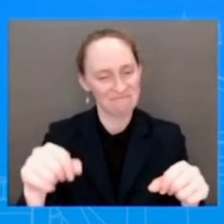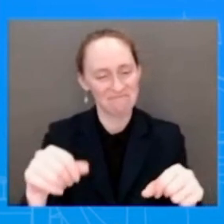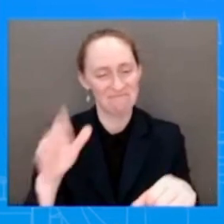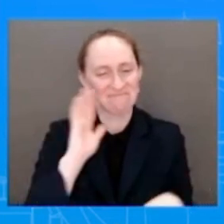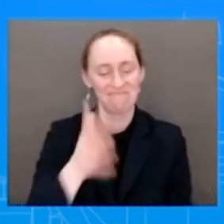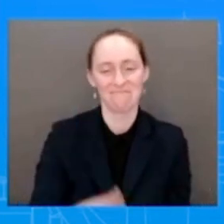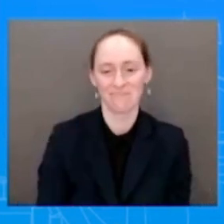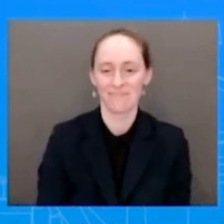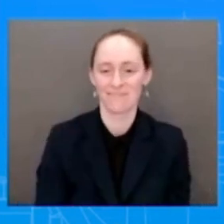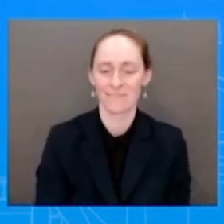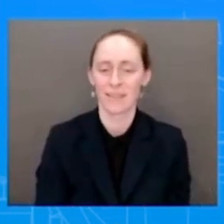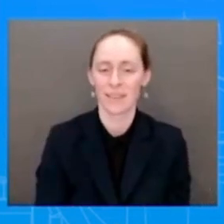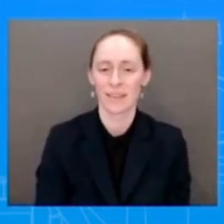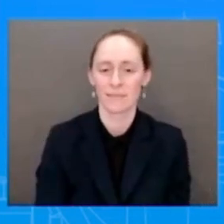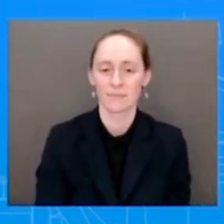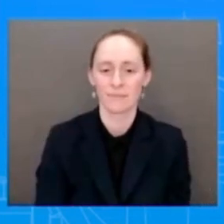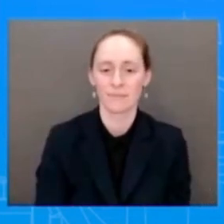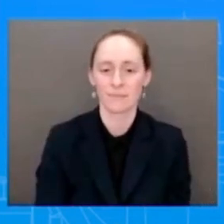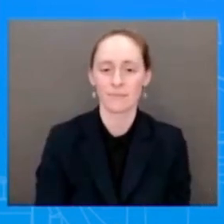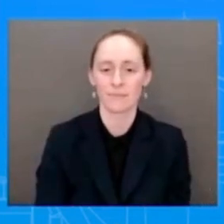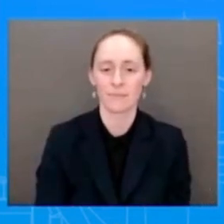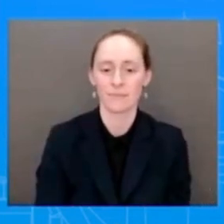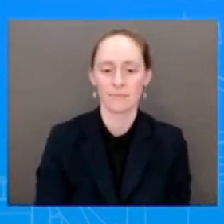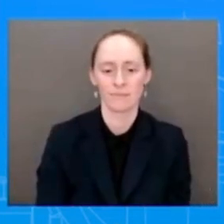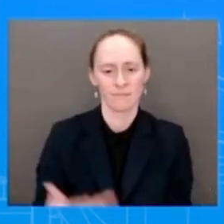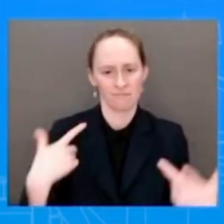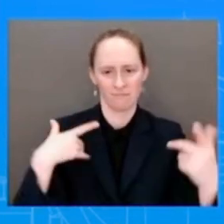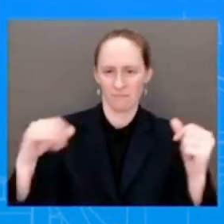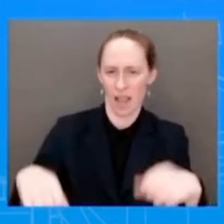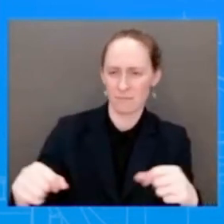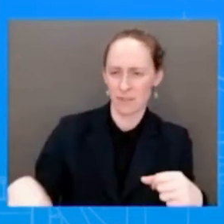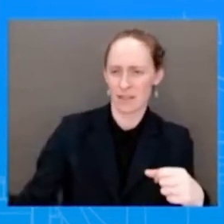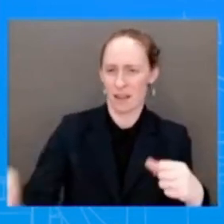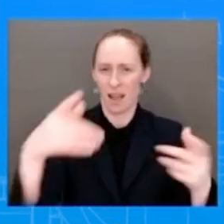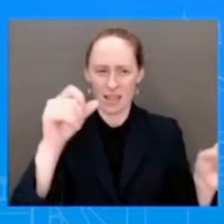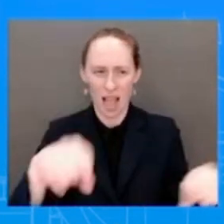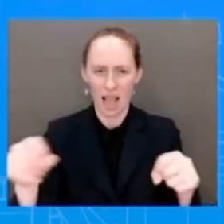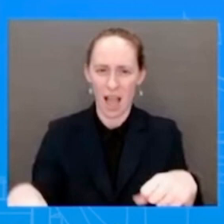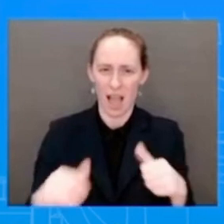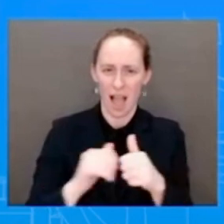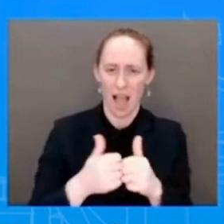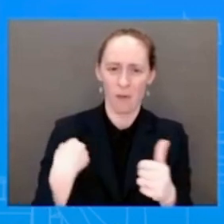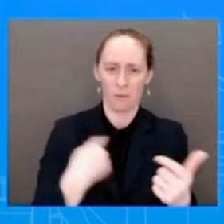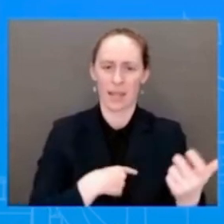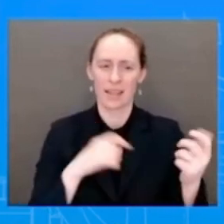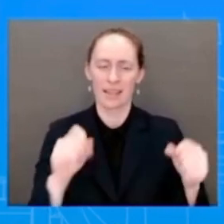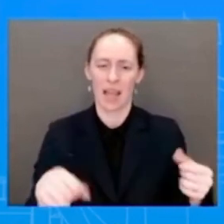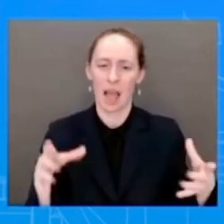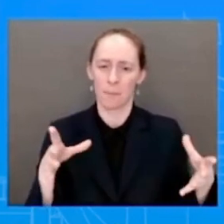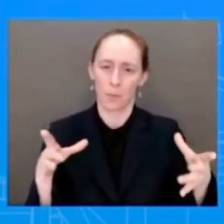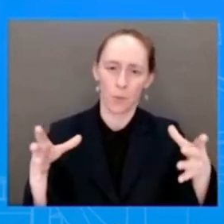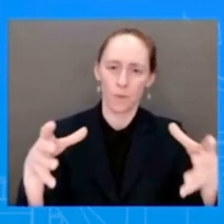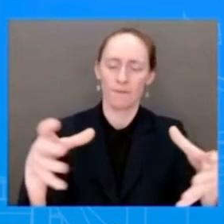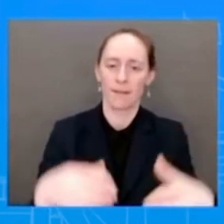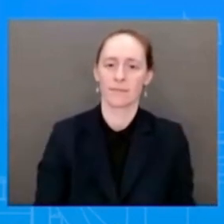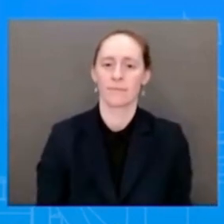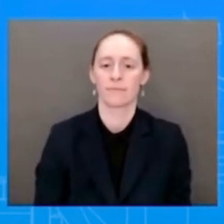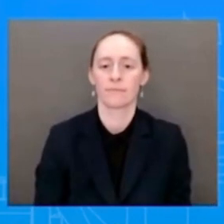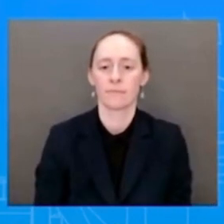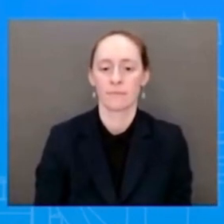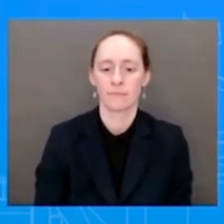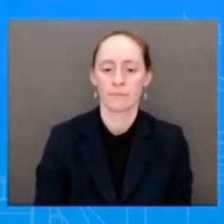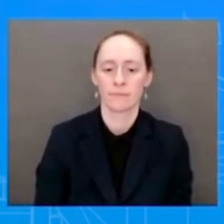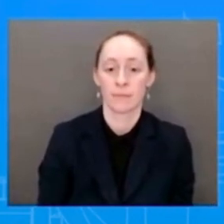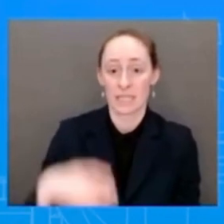country, especially as we look at our economy, as we look at things moving forward. Go ahead, The Speaker mentioned that the debate could go on for five months. Is that what you're